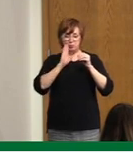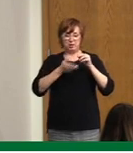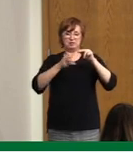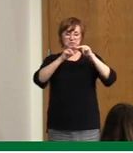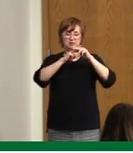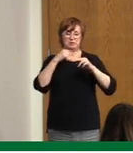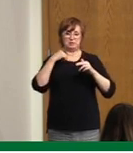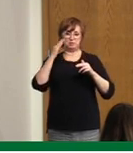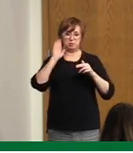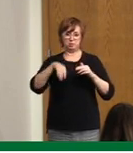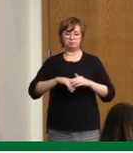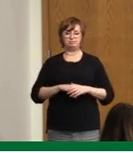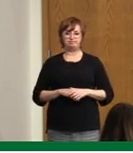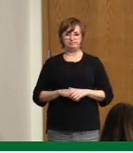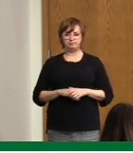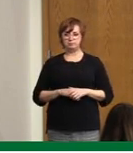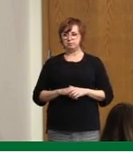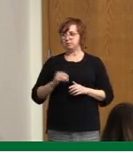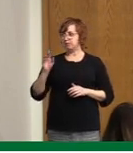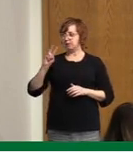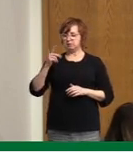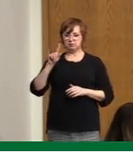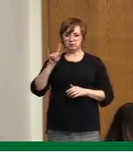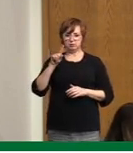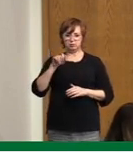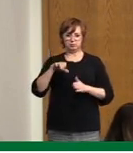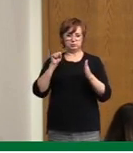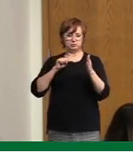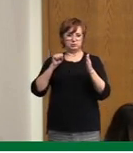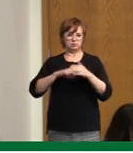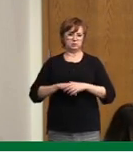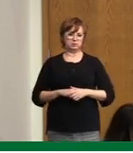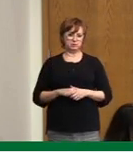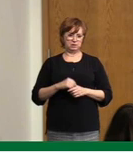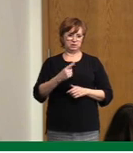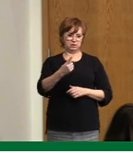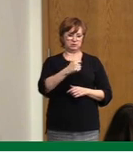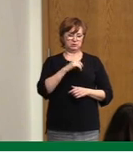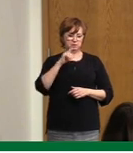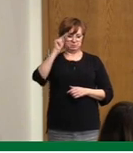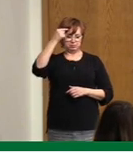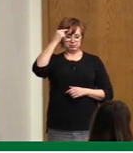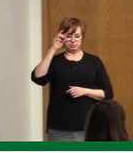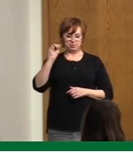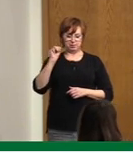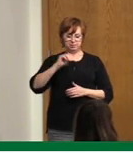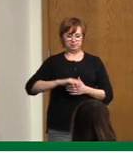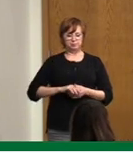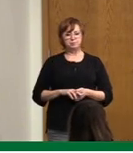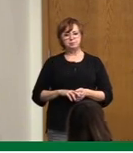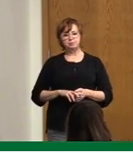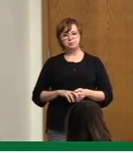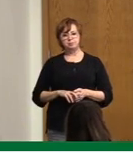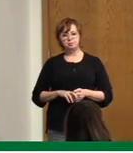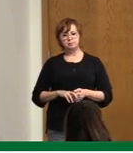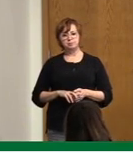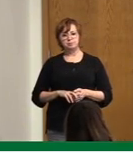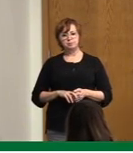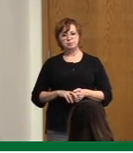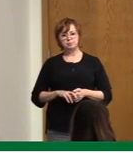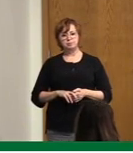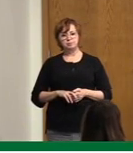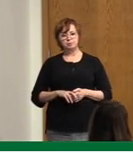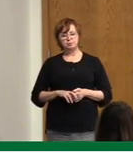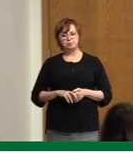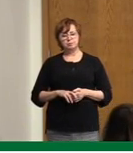unfortunately signals. Follow up, Steph? Yeah. To the minister, for the vaccine, I guess, distribution rollout plan